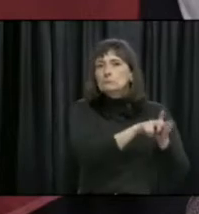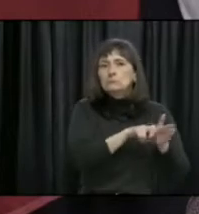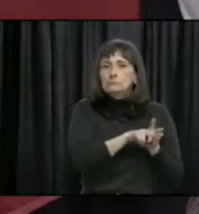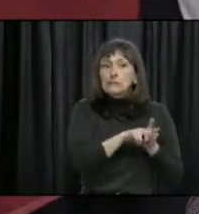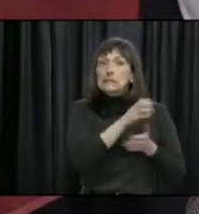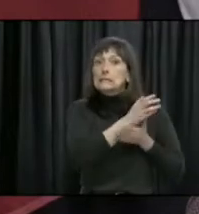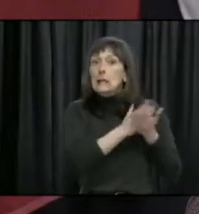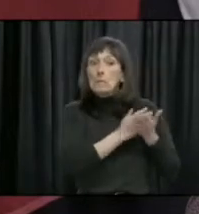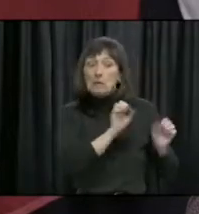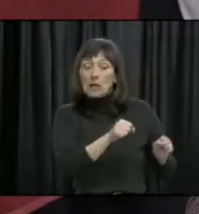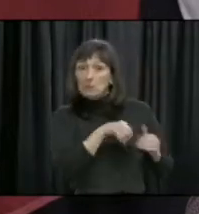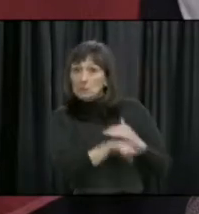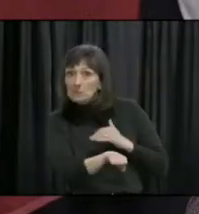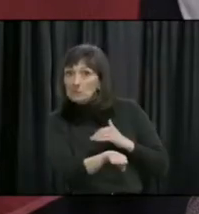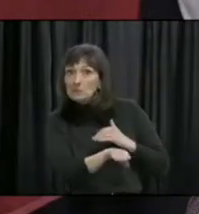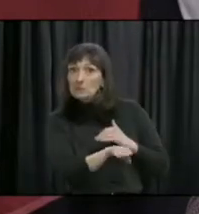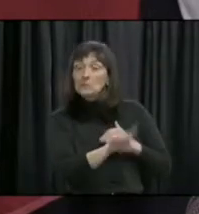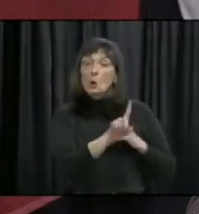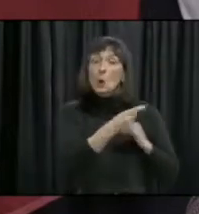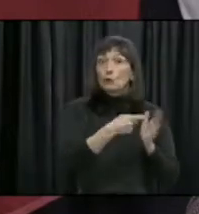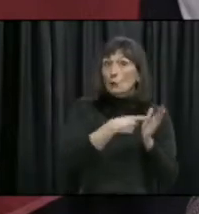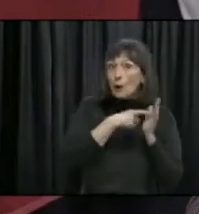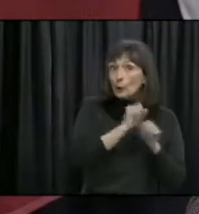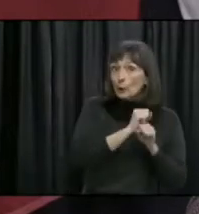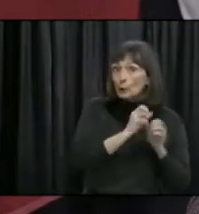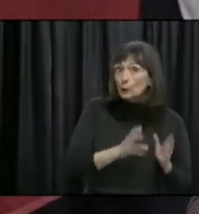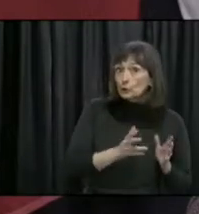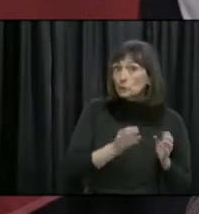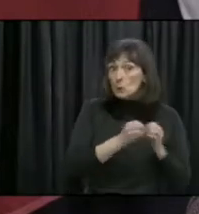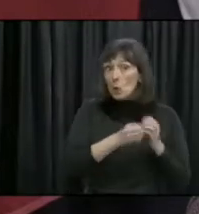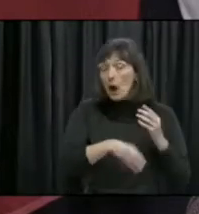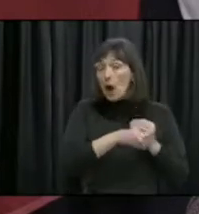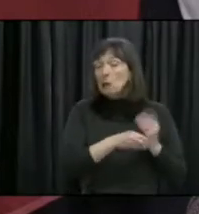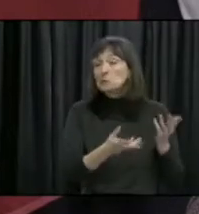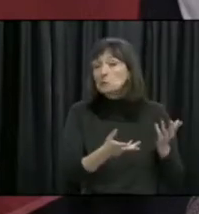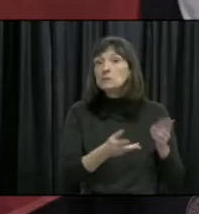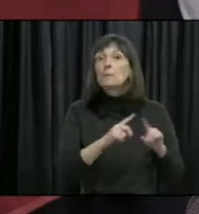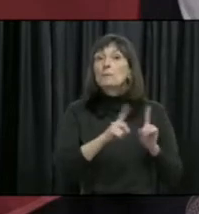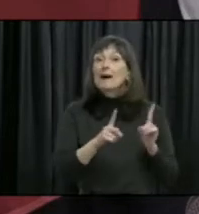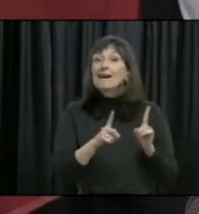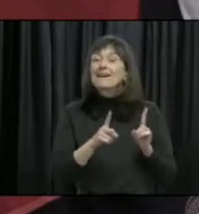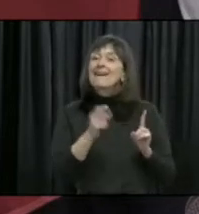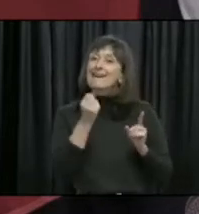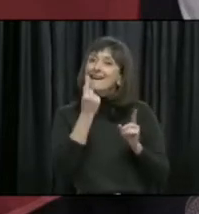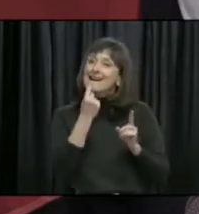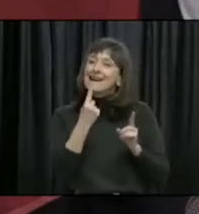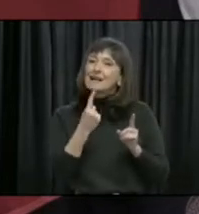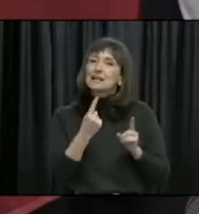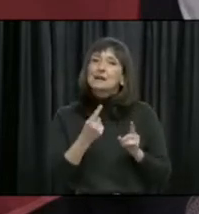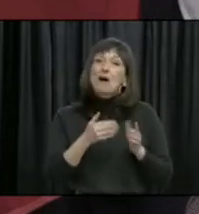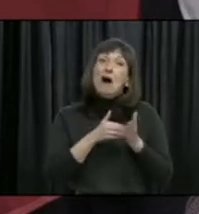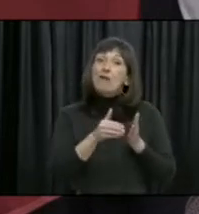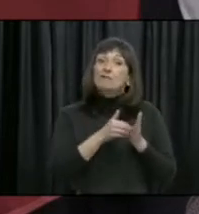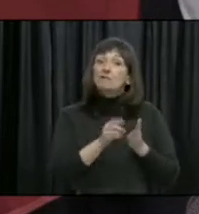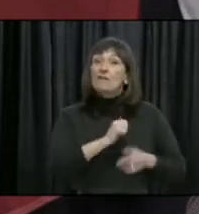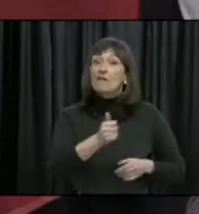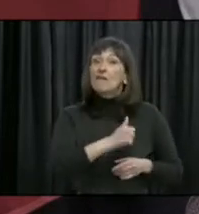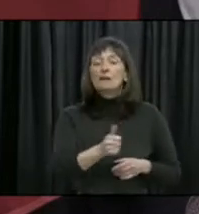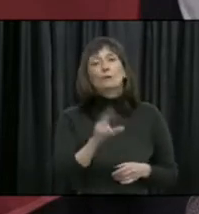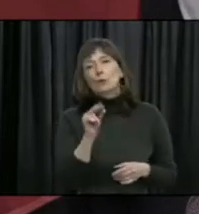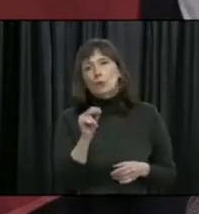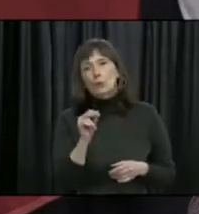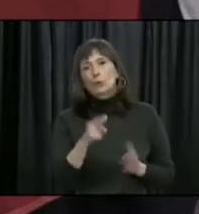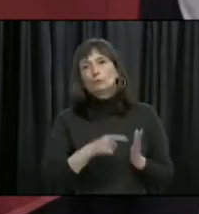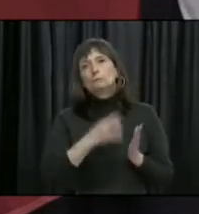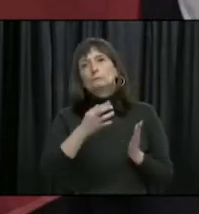longer restricted to just essential travel, but we encourage you to travel infrequently. However, if you are traveling,